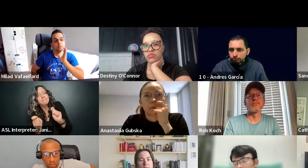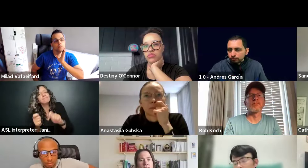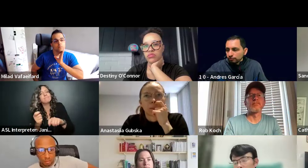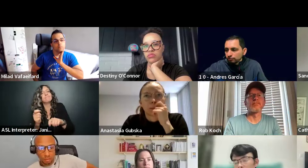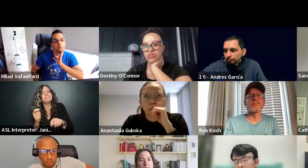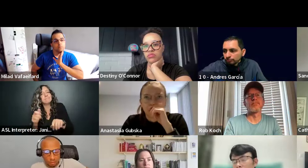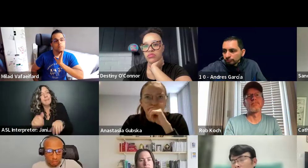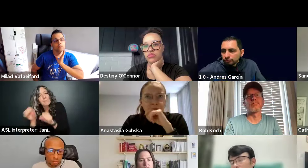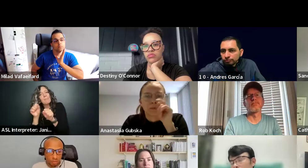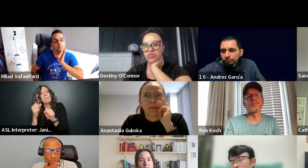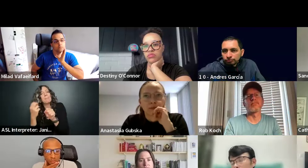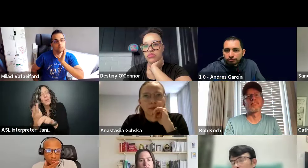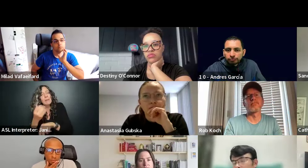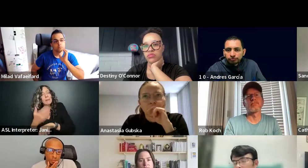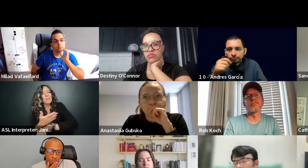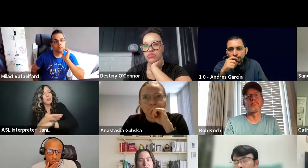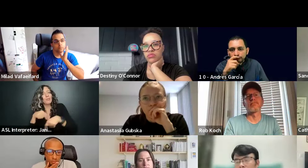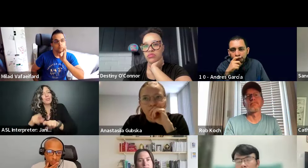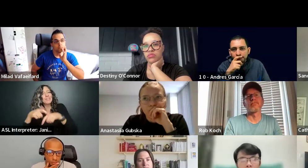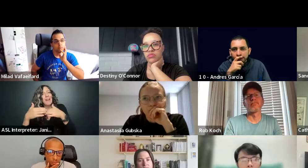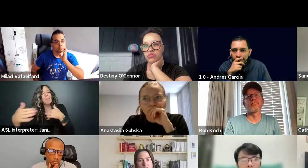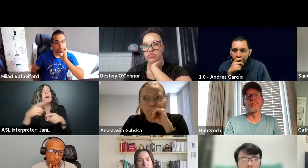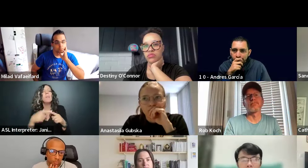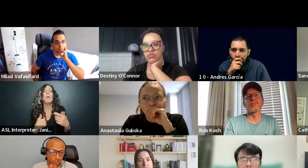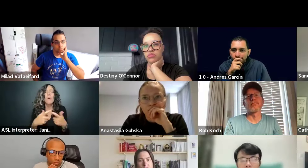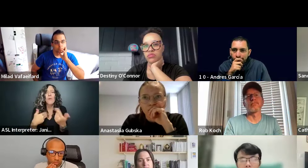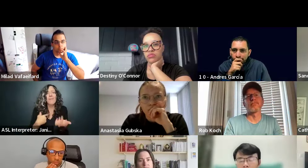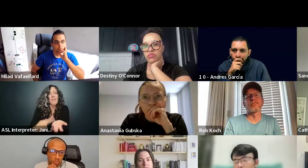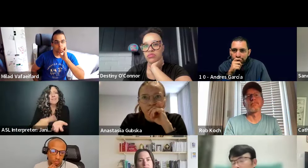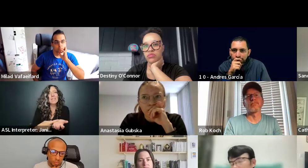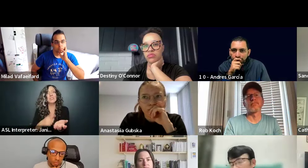But the goal is yeah, like, how can we have these conversations that are productive?